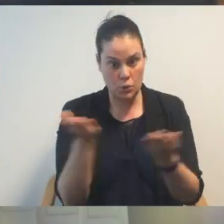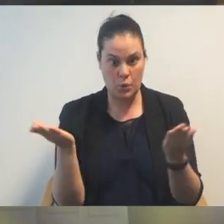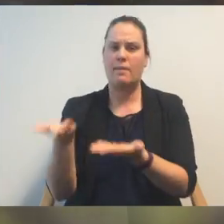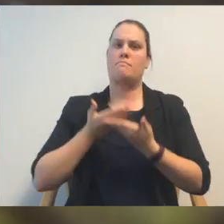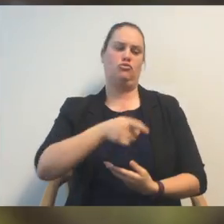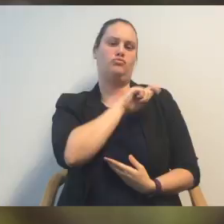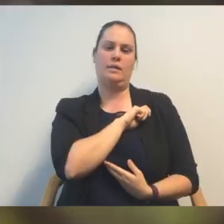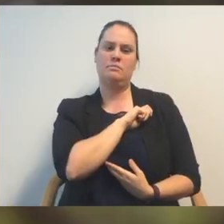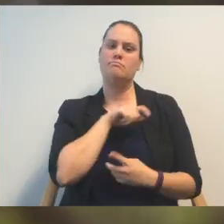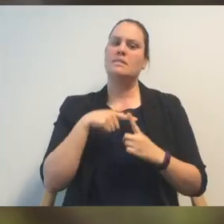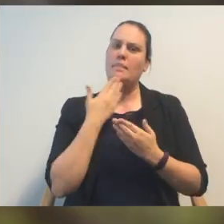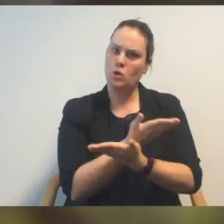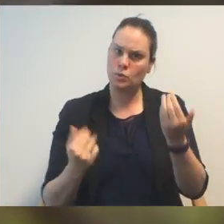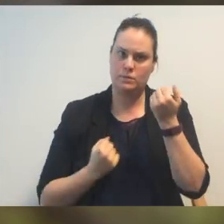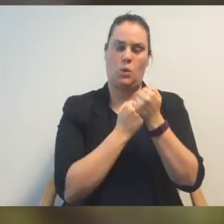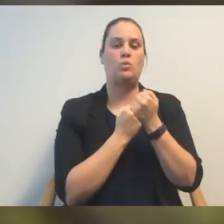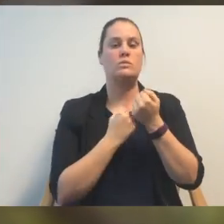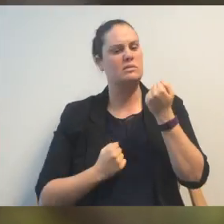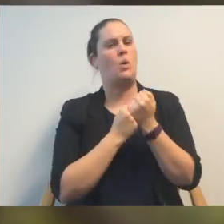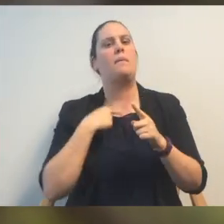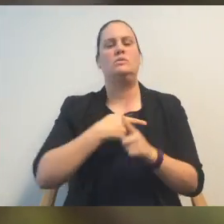over this time. Thank you. you.